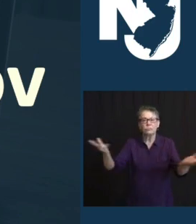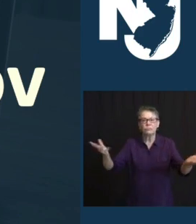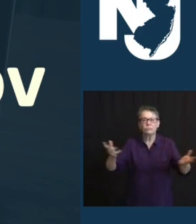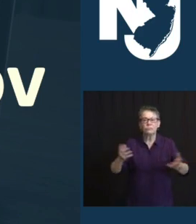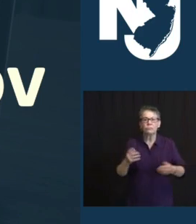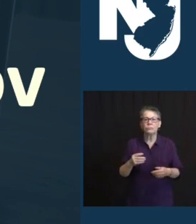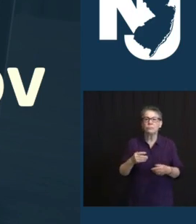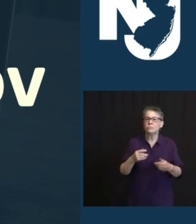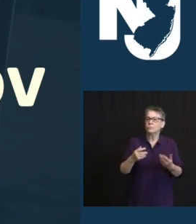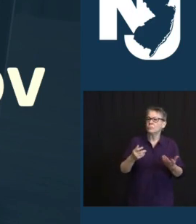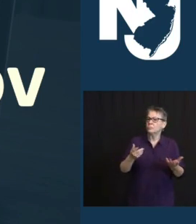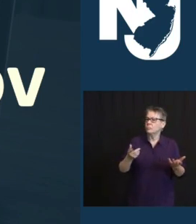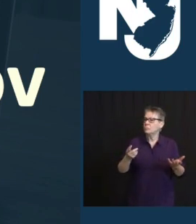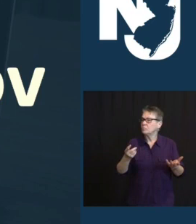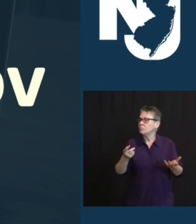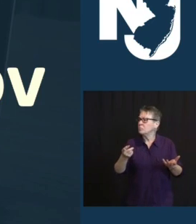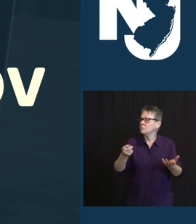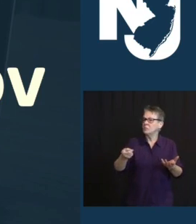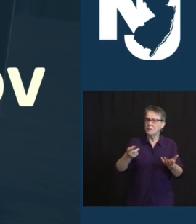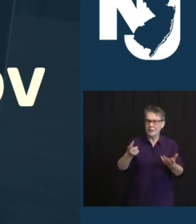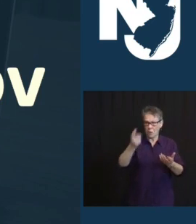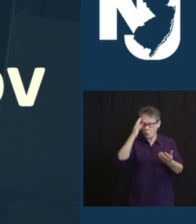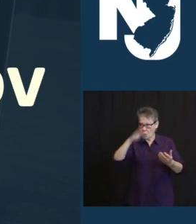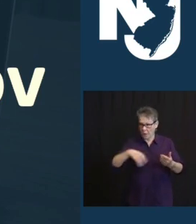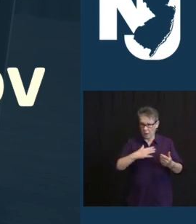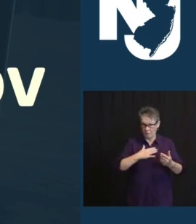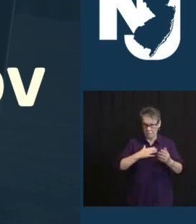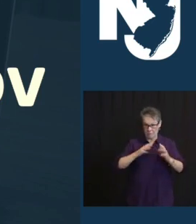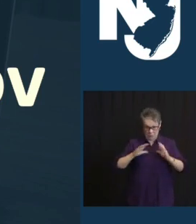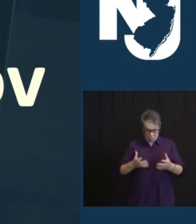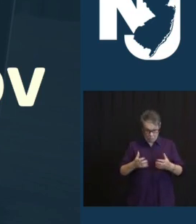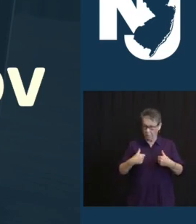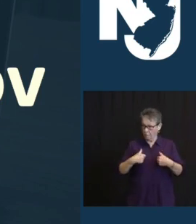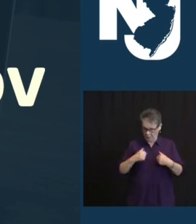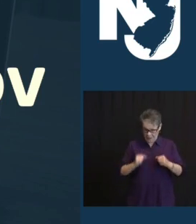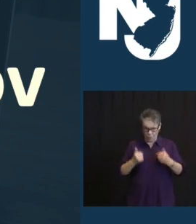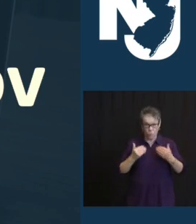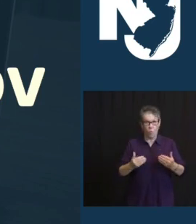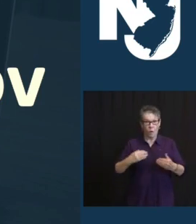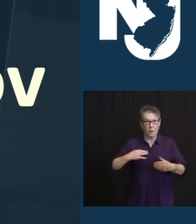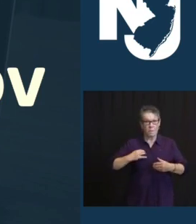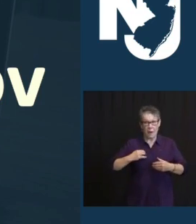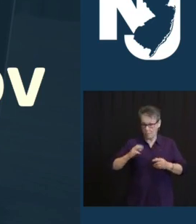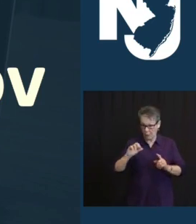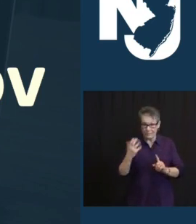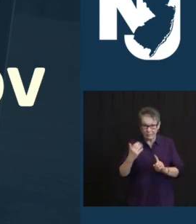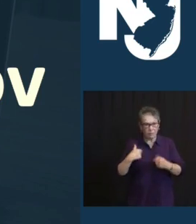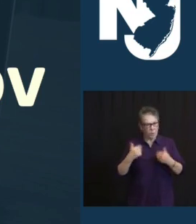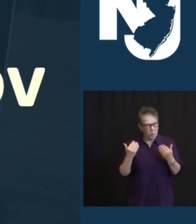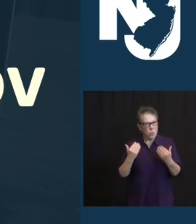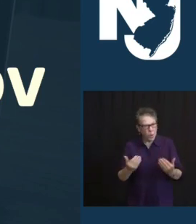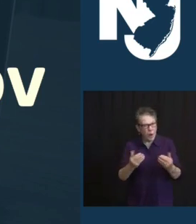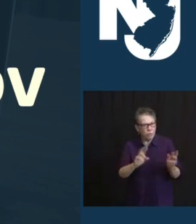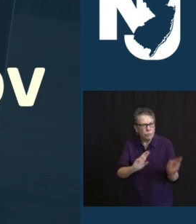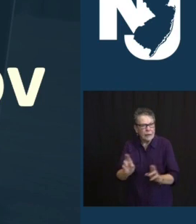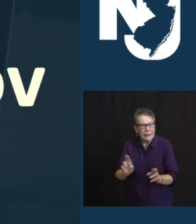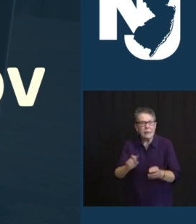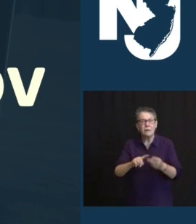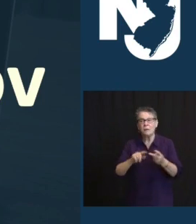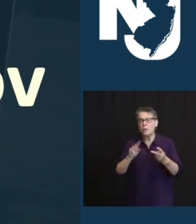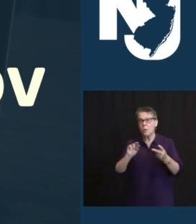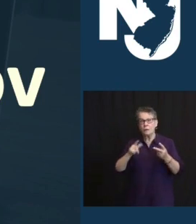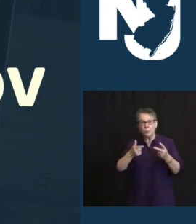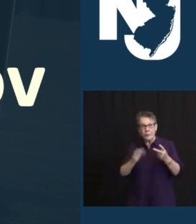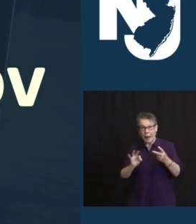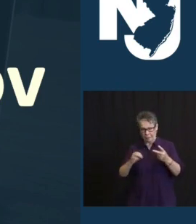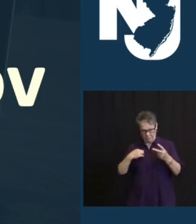AND ADDITIONALLY, FOR ALL RESIDENTS WHO ARE 75 AND OVER, WE ARE BOTH, WE'RE GIVING A LITTLE BIT OF AN EXTRA PUSH HERE.